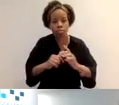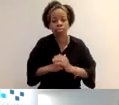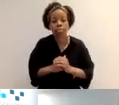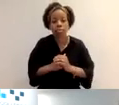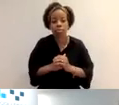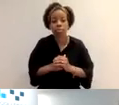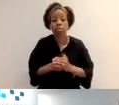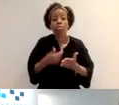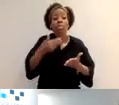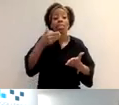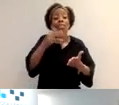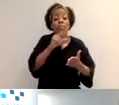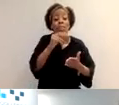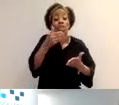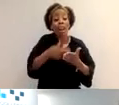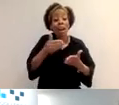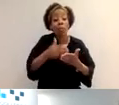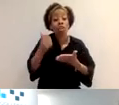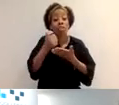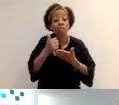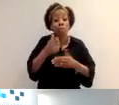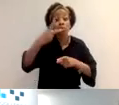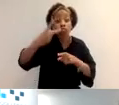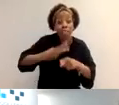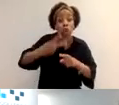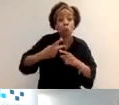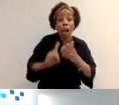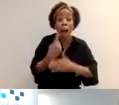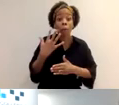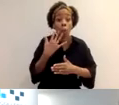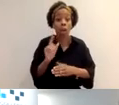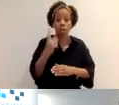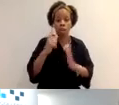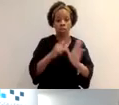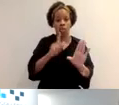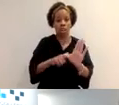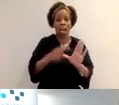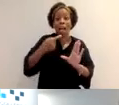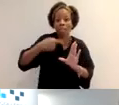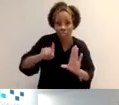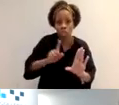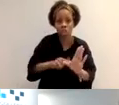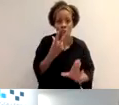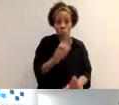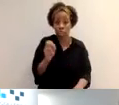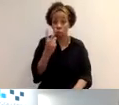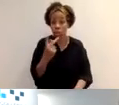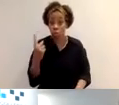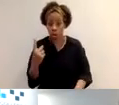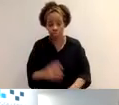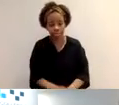opens on the 1st of July this year. Um, so I, I hope that you found, uh, that helpful.